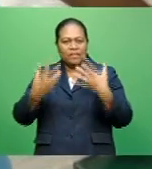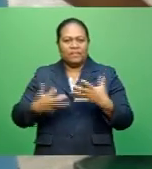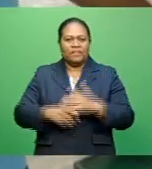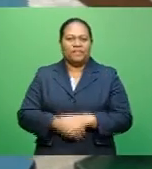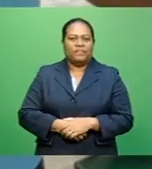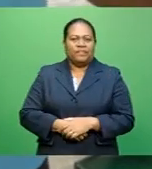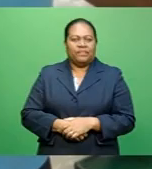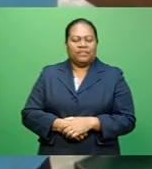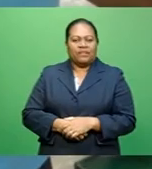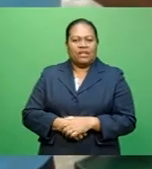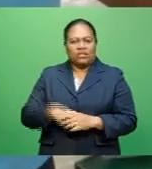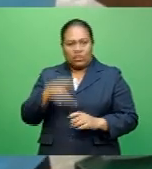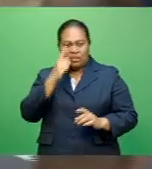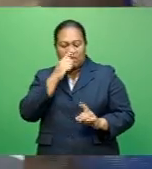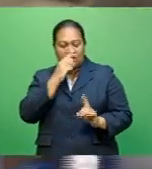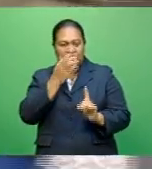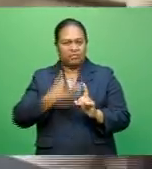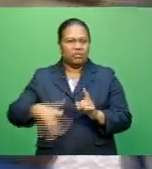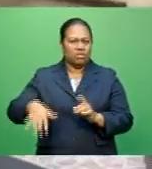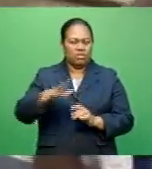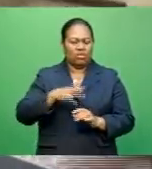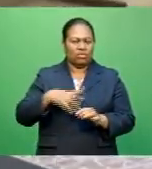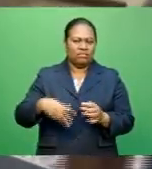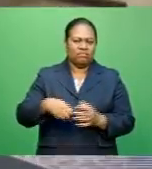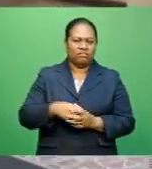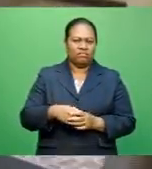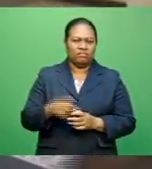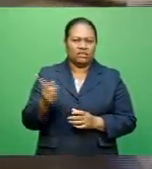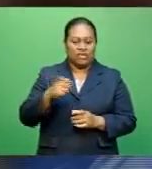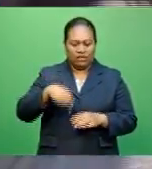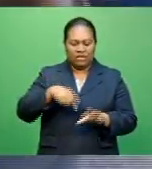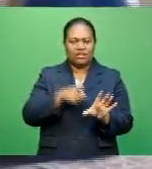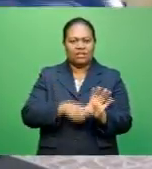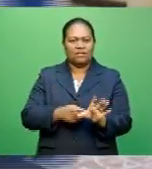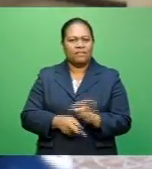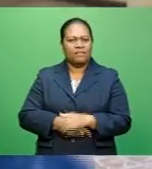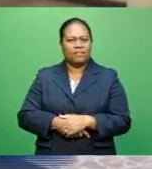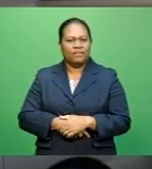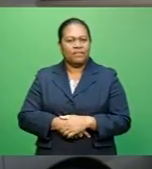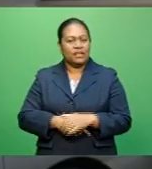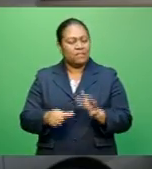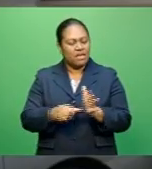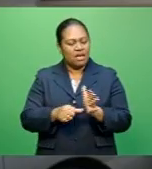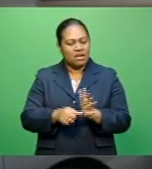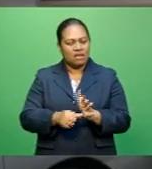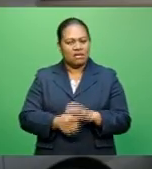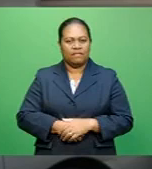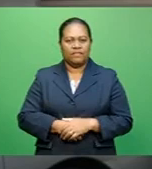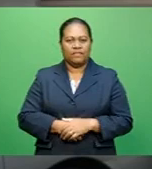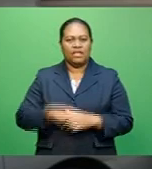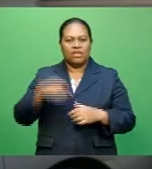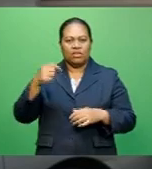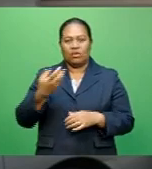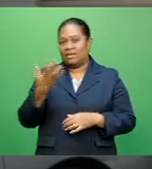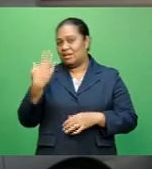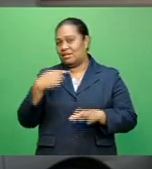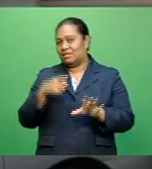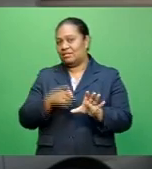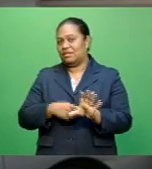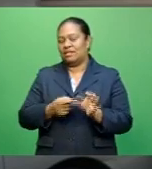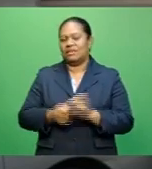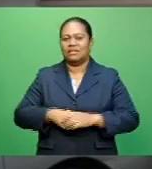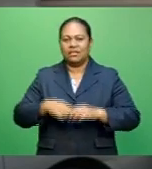So these guys are going to get, you know, their breaking rights for this year. And, you know, it's going to be tough. The 2020 Golden Glove National